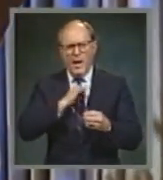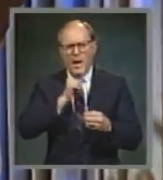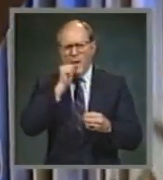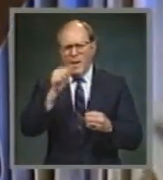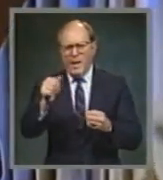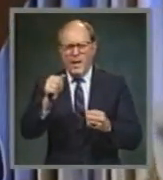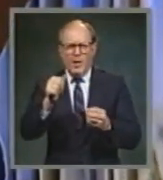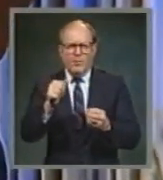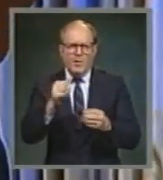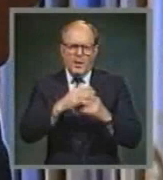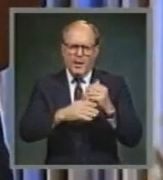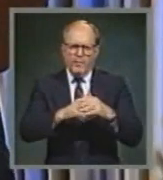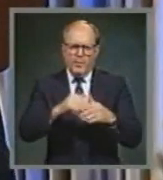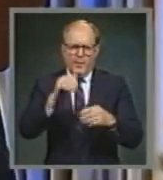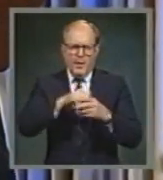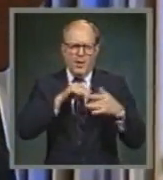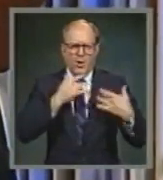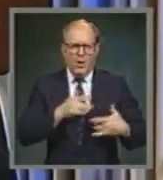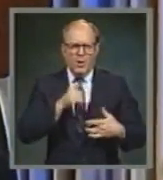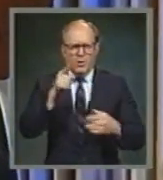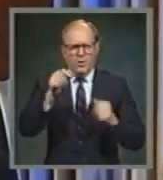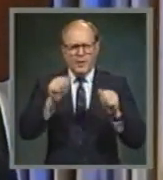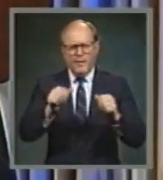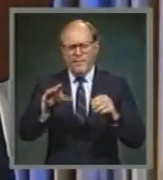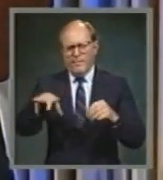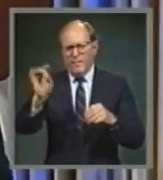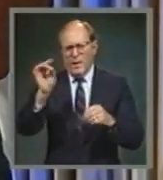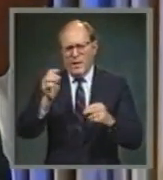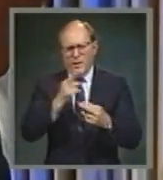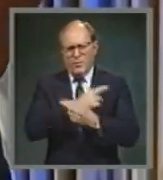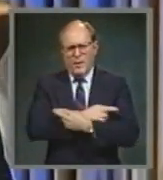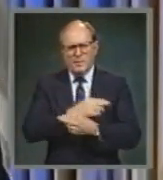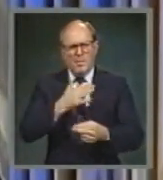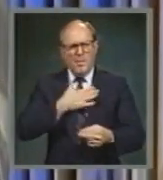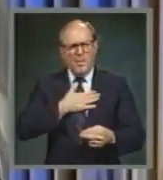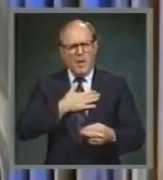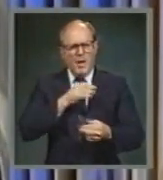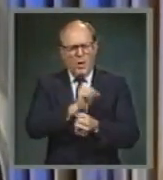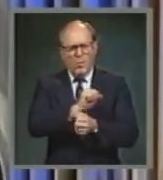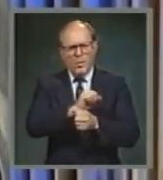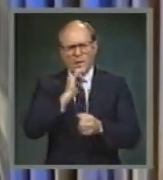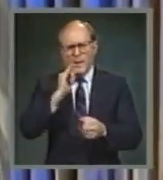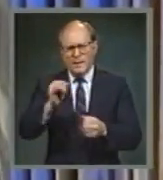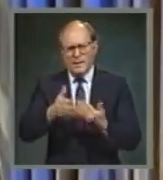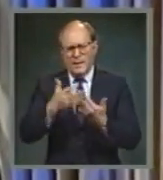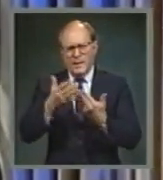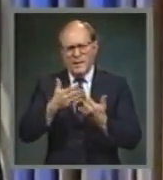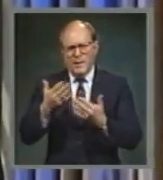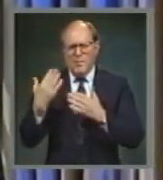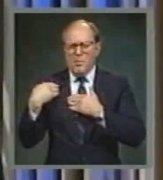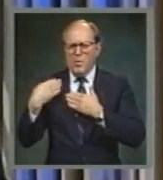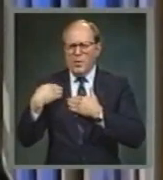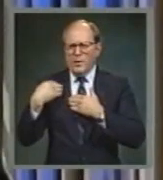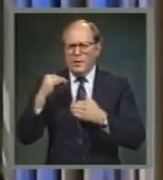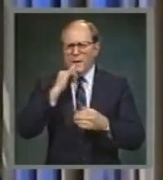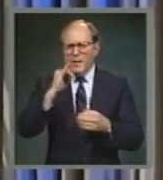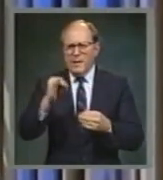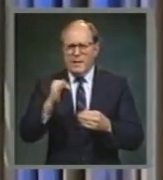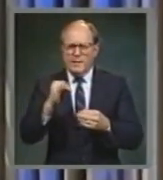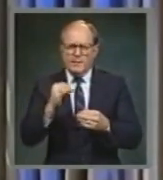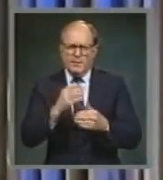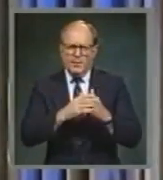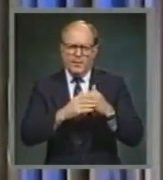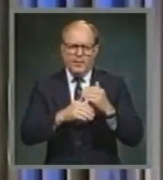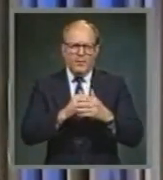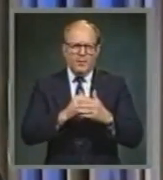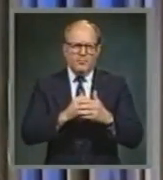and ye shall find rest unto your souls. For my yoke is easy, and my burden is light. Now with